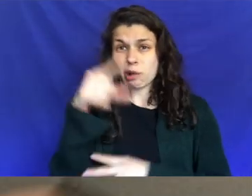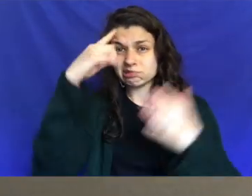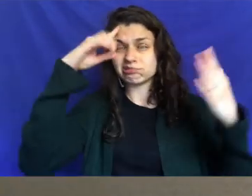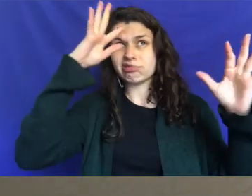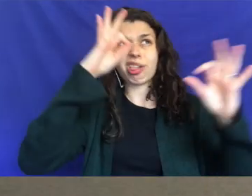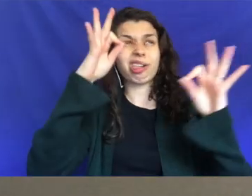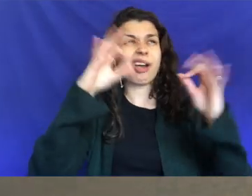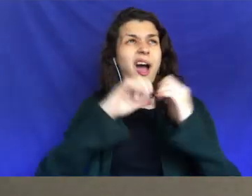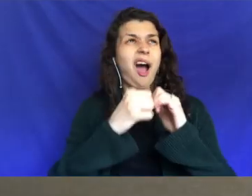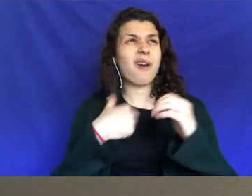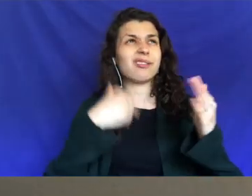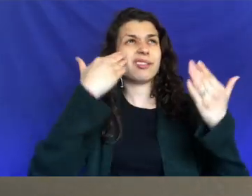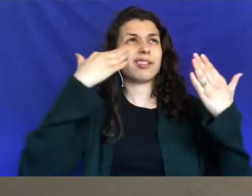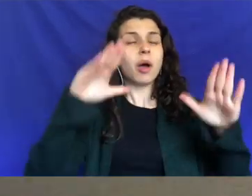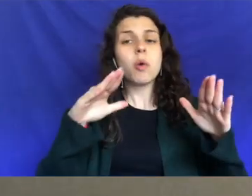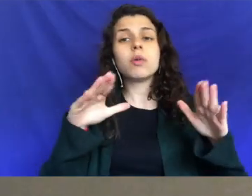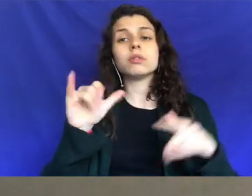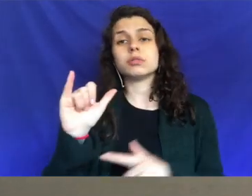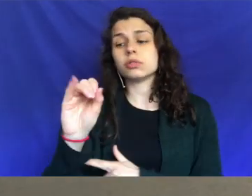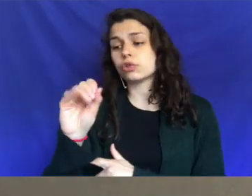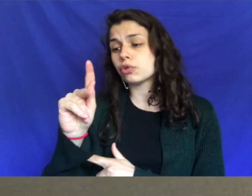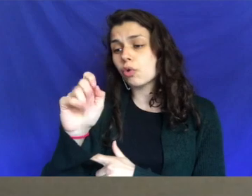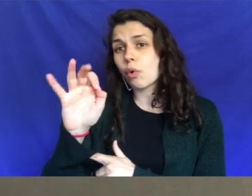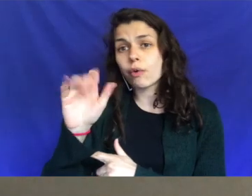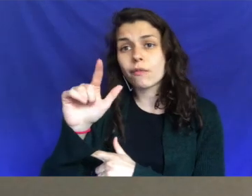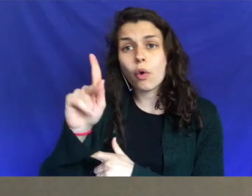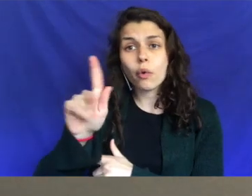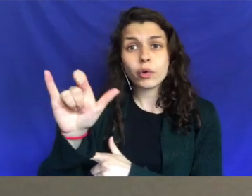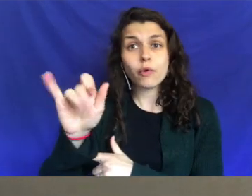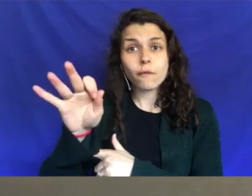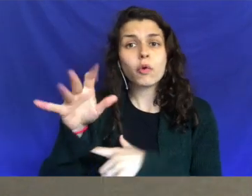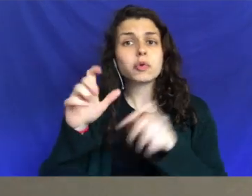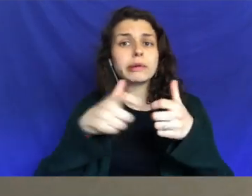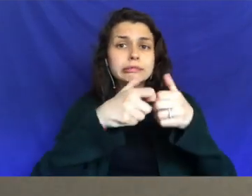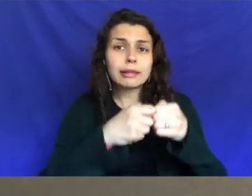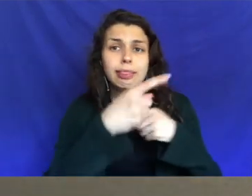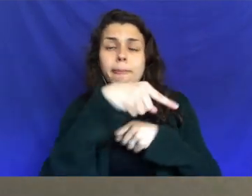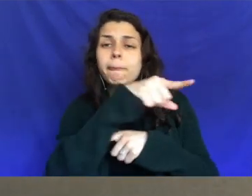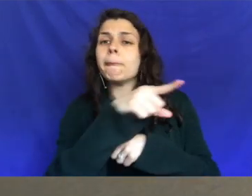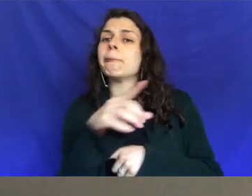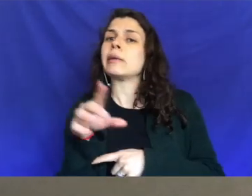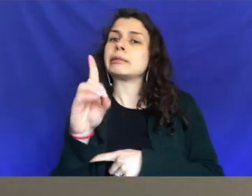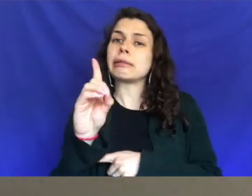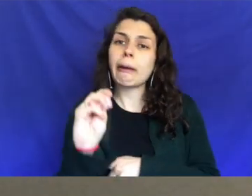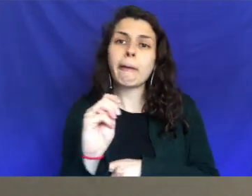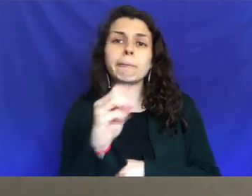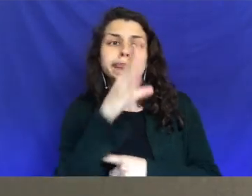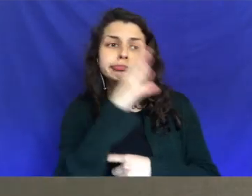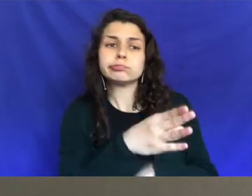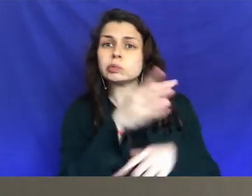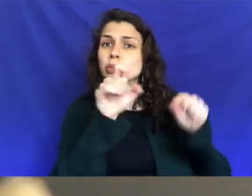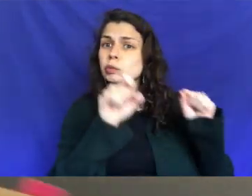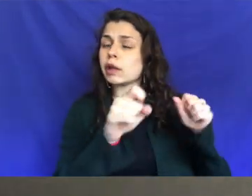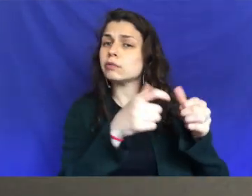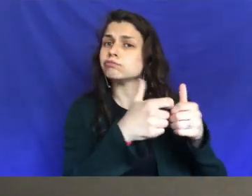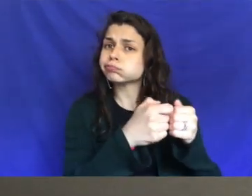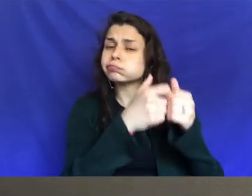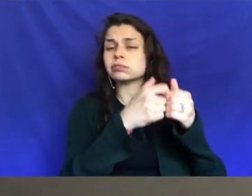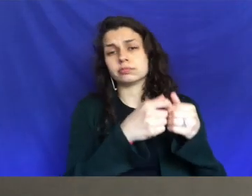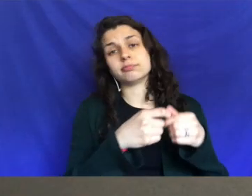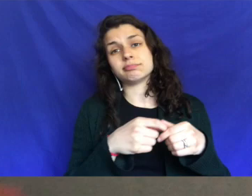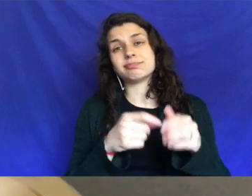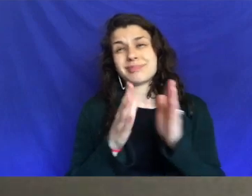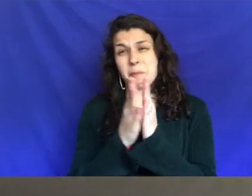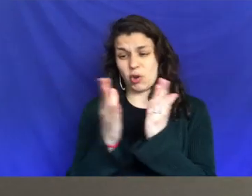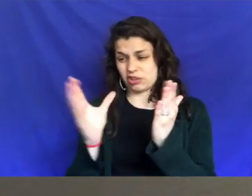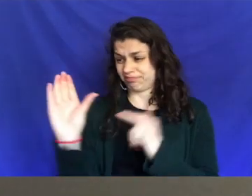DM yoke on Instagram and ask them, where do I get started? How can I start with this? Because trust me guys, it is very, it is a very big